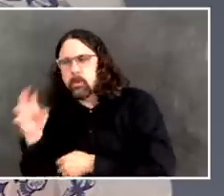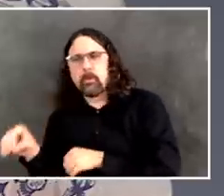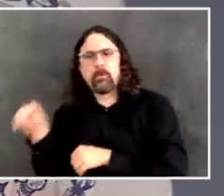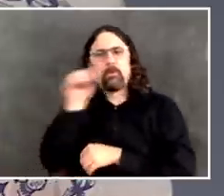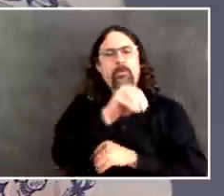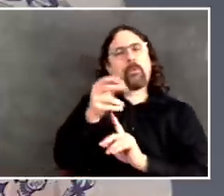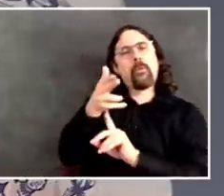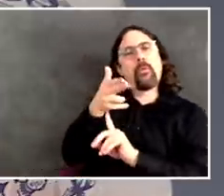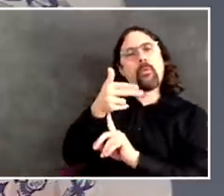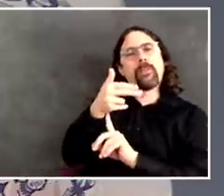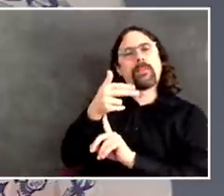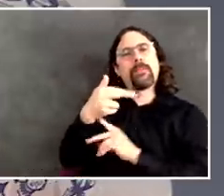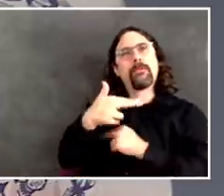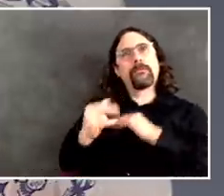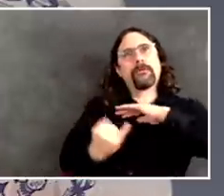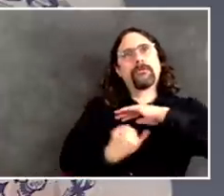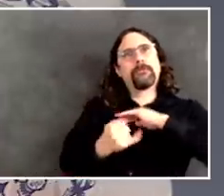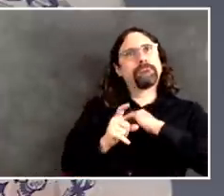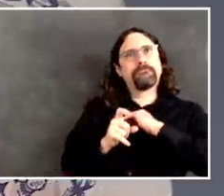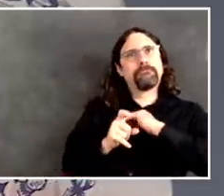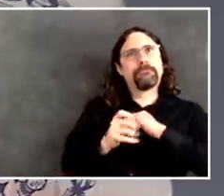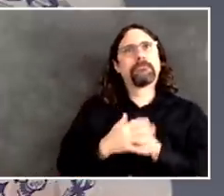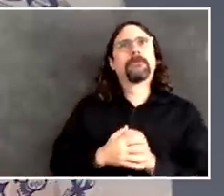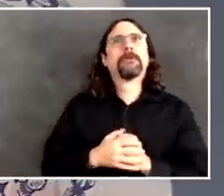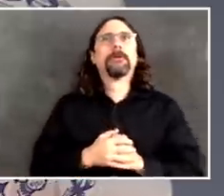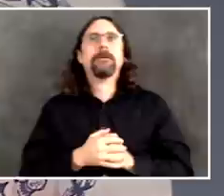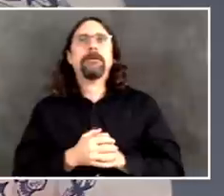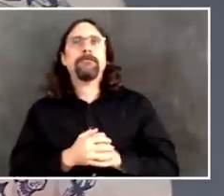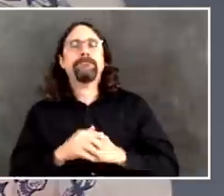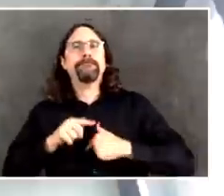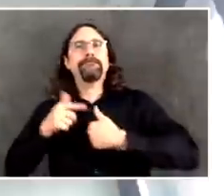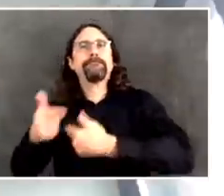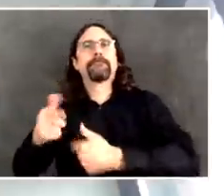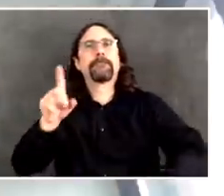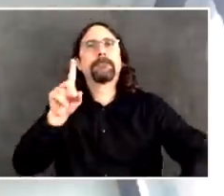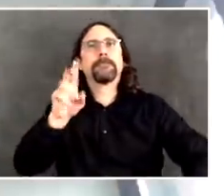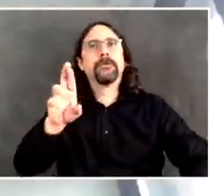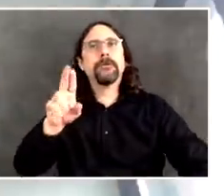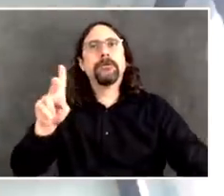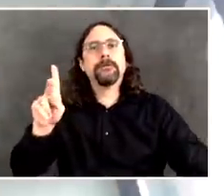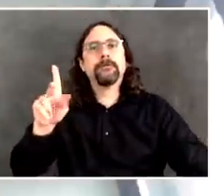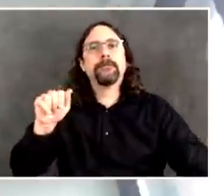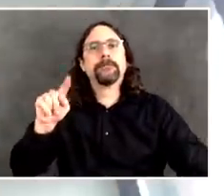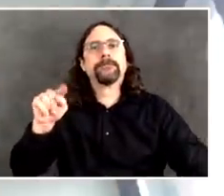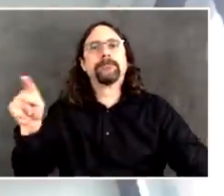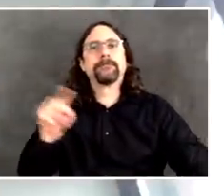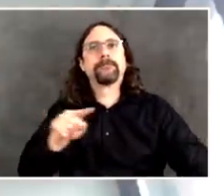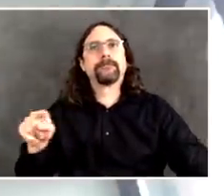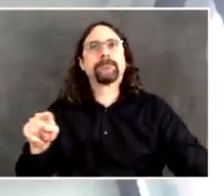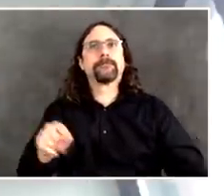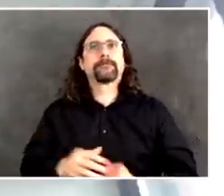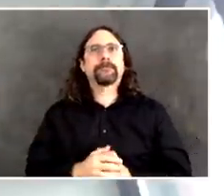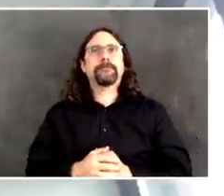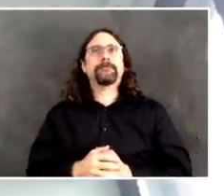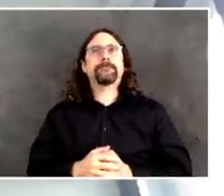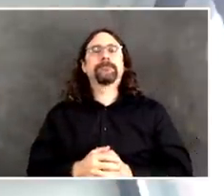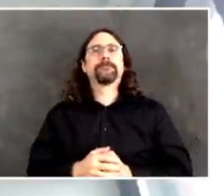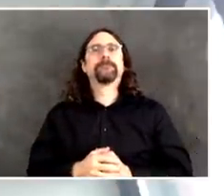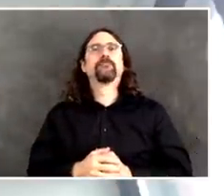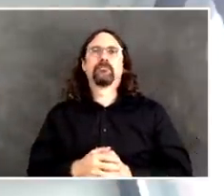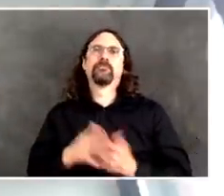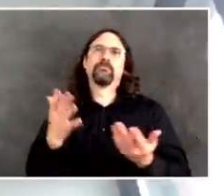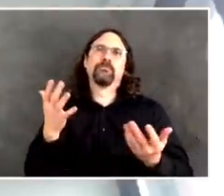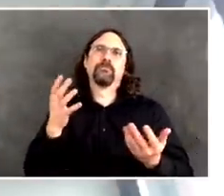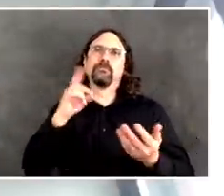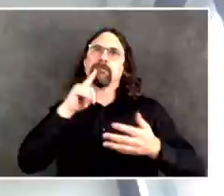Yes, sir. It is, as you've explained, it's been a tragic issue how many people have lost their lives, seniors in